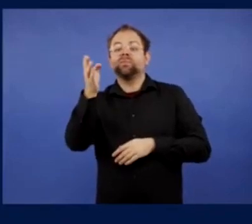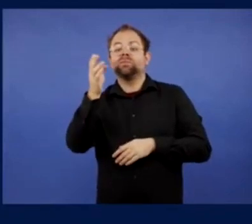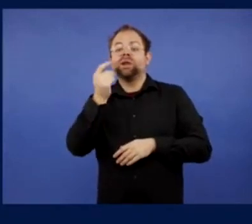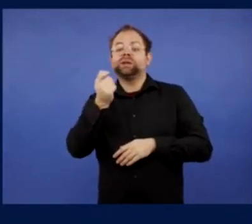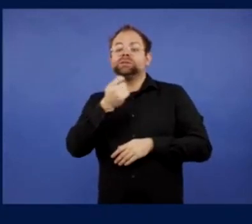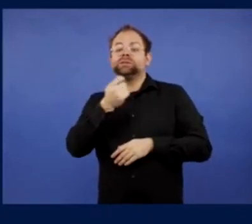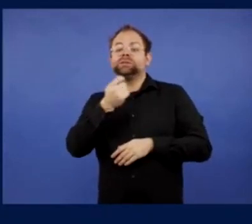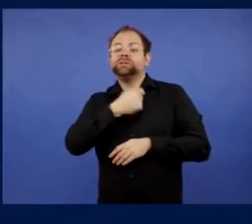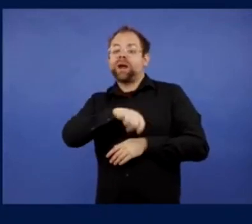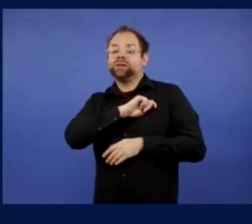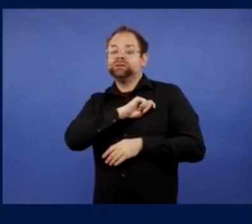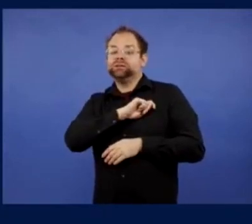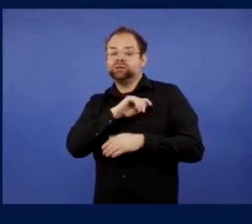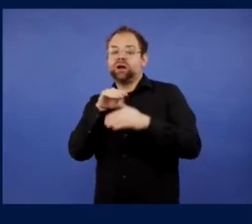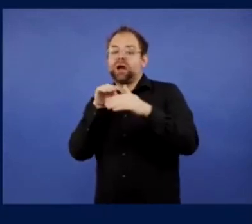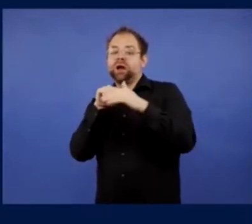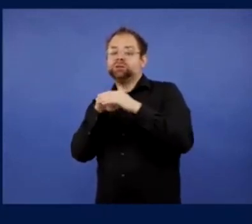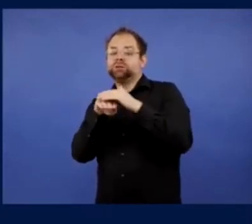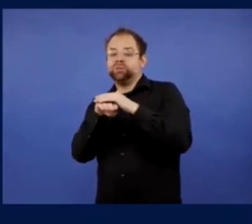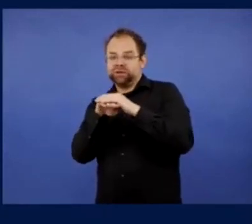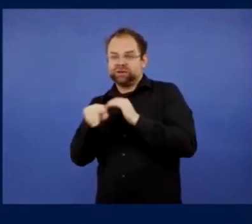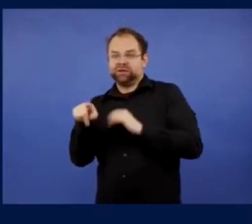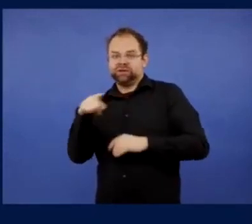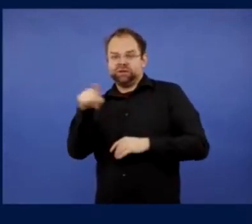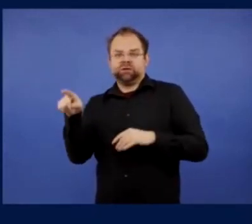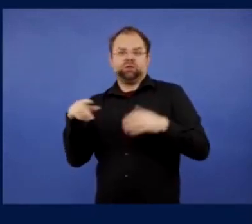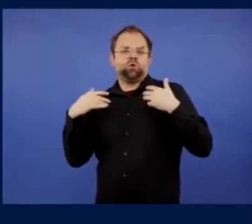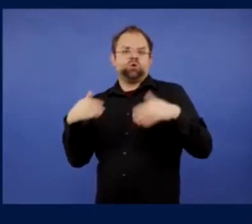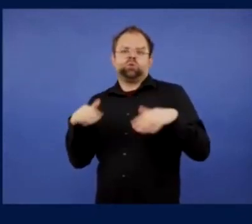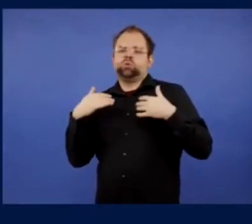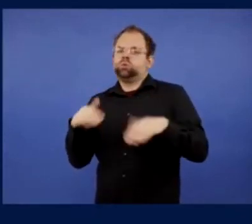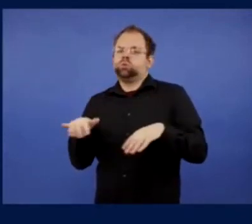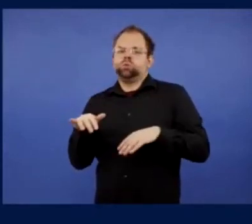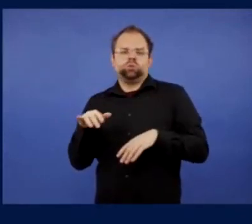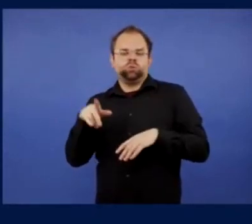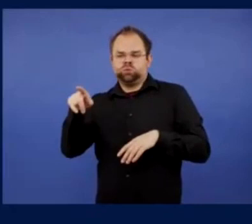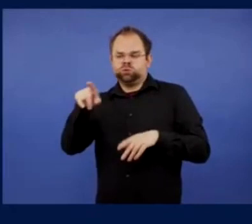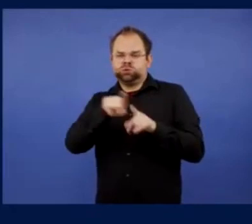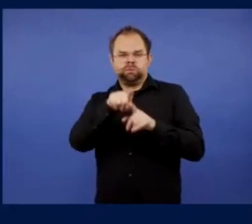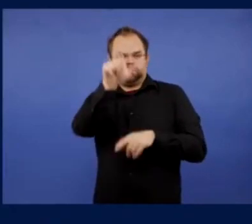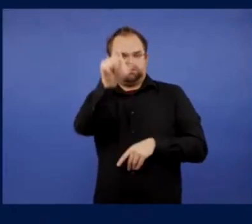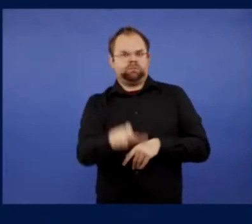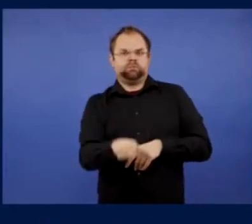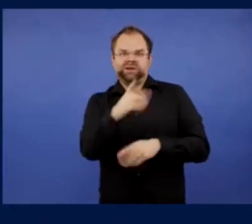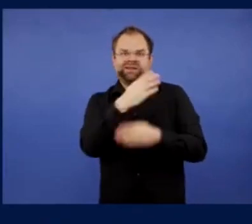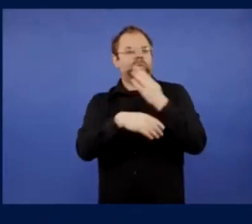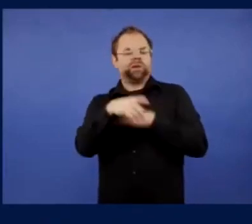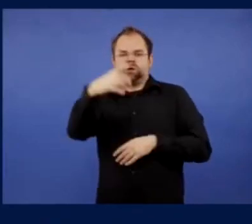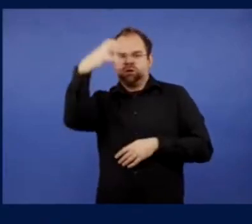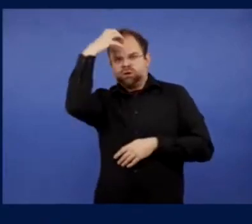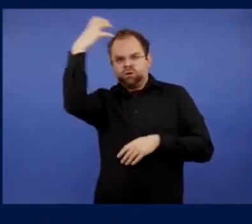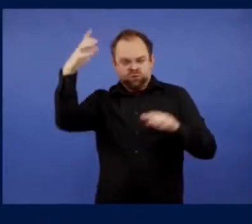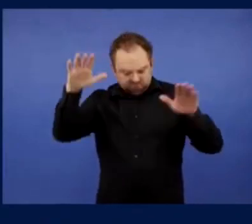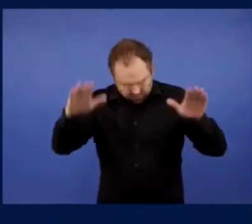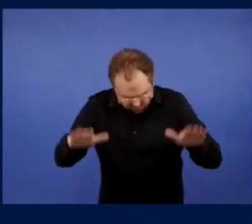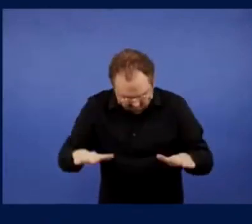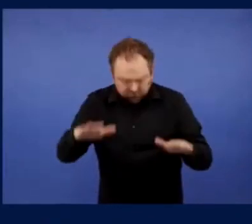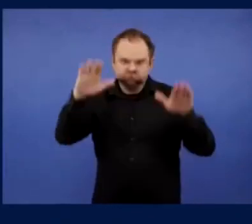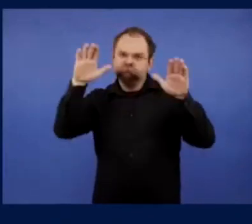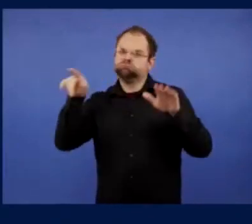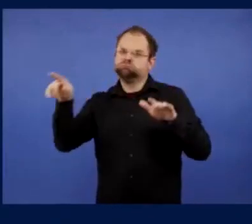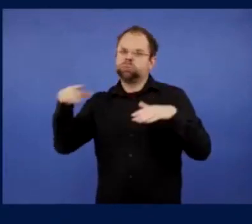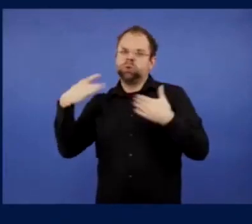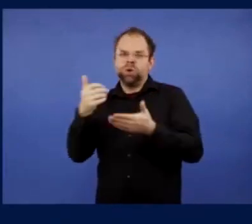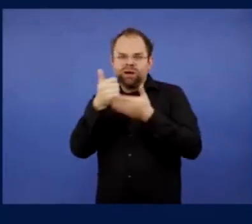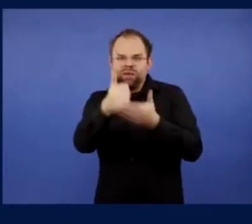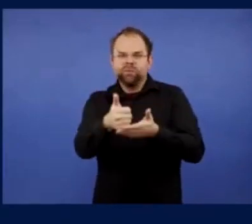Ted, thank you very much for your time. Thanks. Some really, really good points there. And definitely one I can resonate with personally. Um, if I